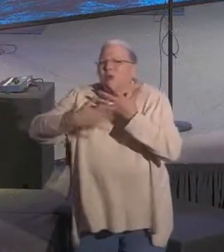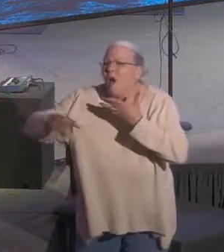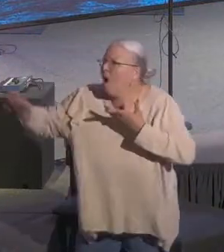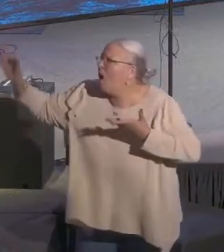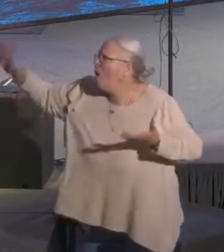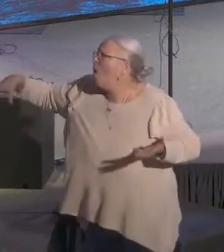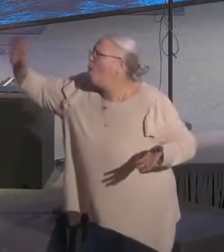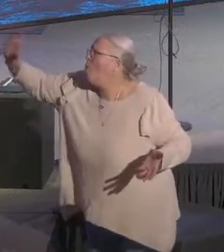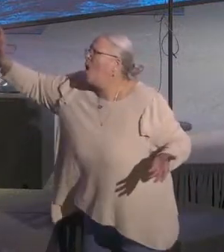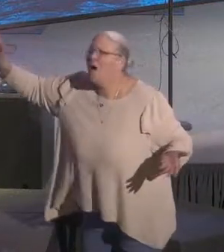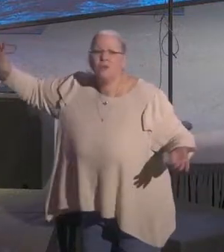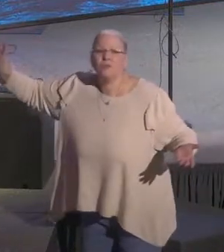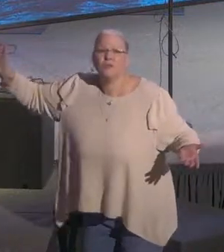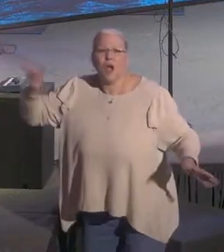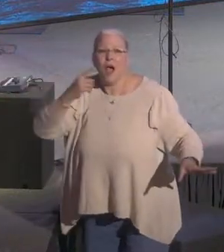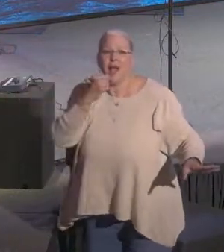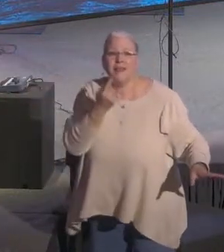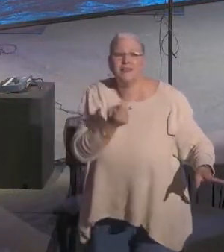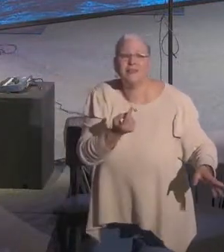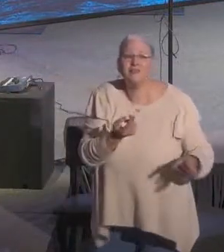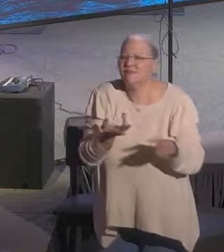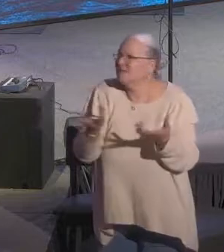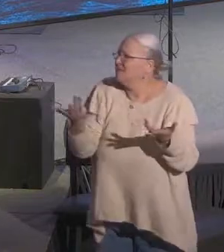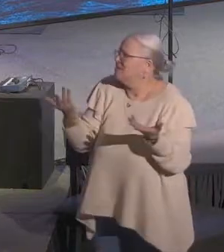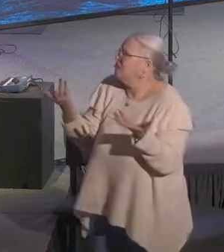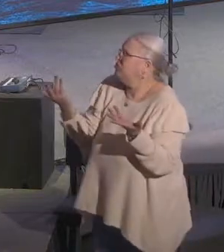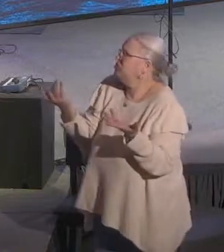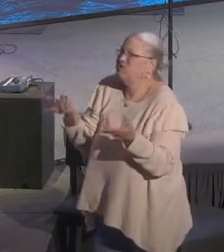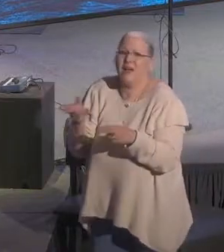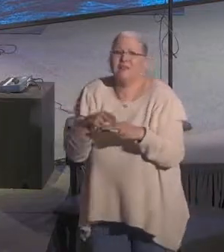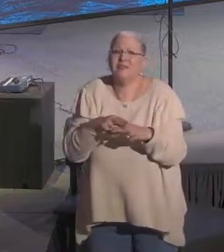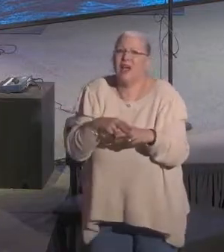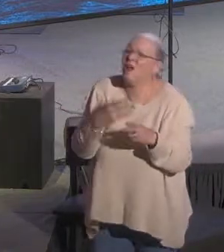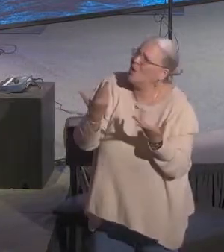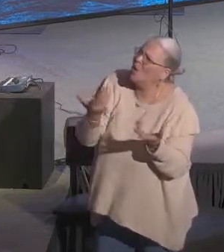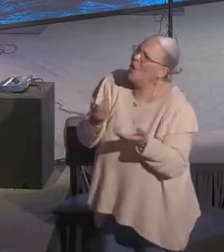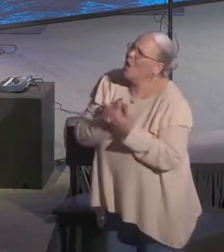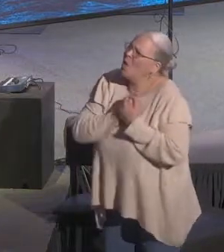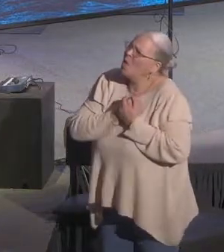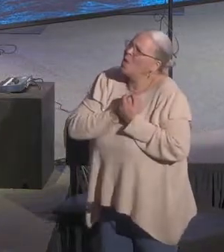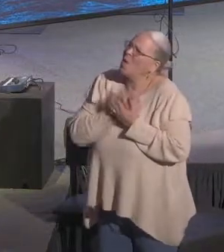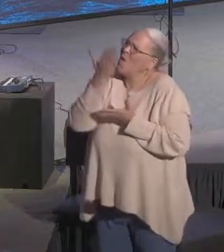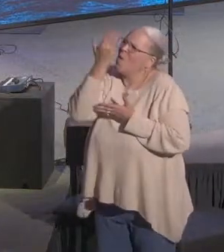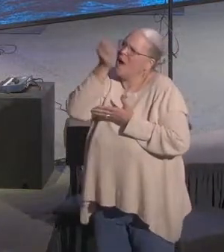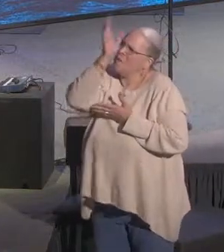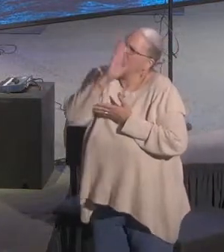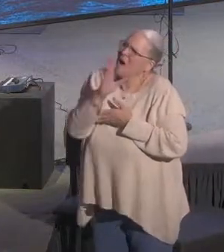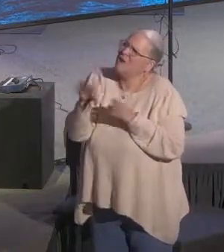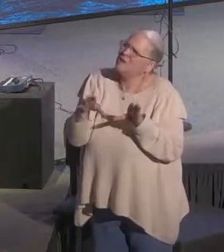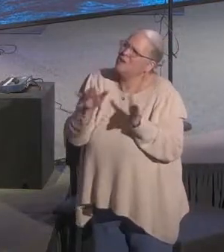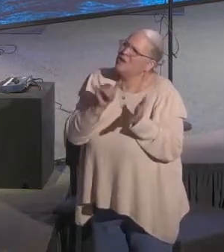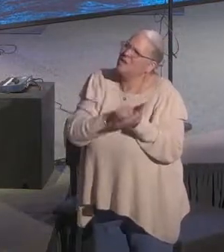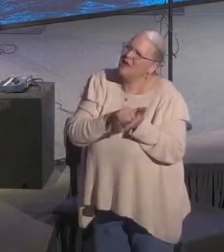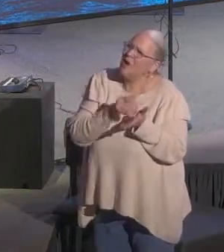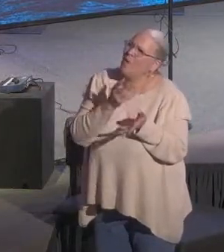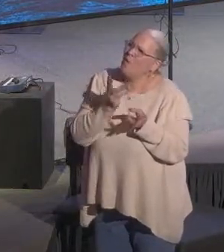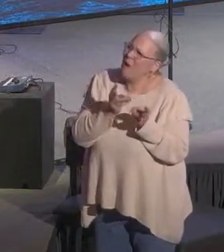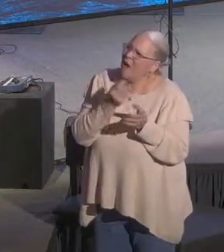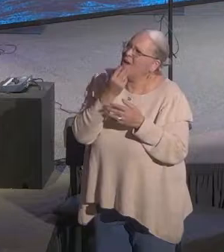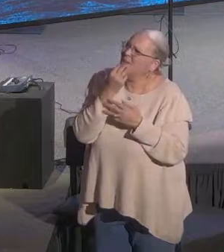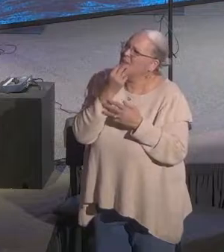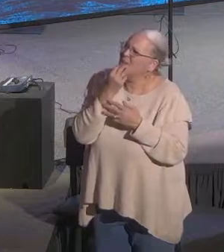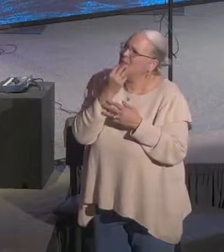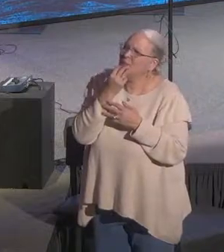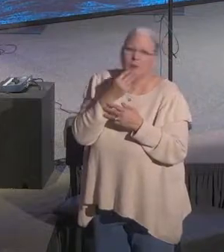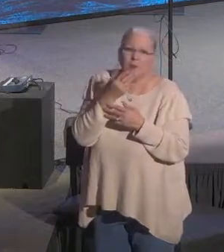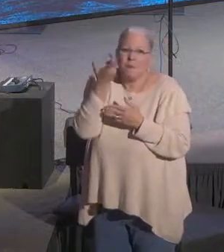the cross? I sat in church and wondered that. Why would God do it that way? He was our substitute. Because